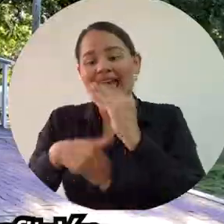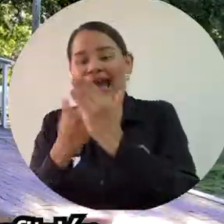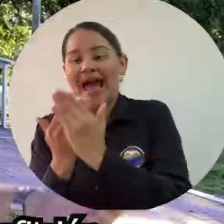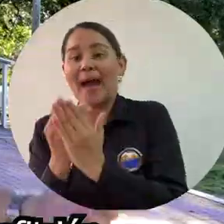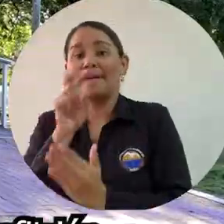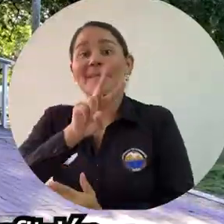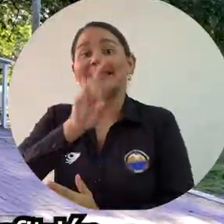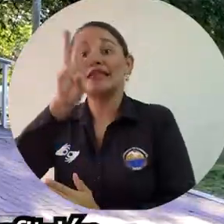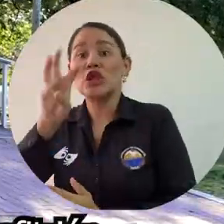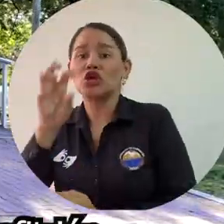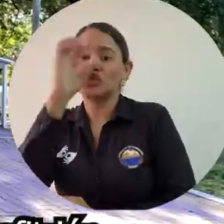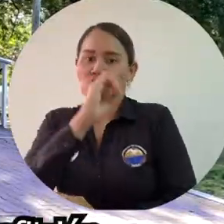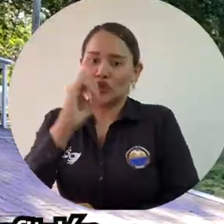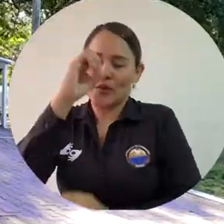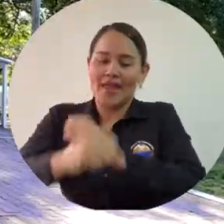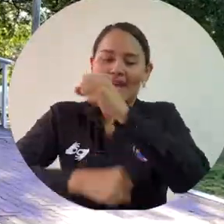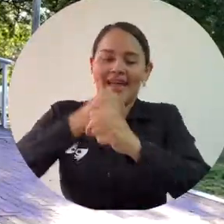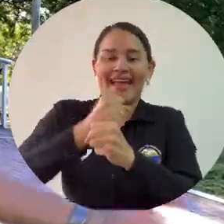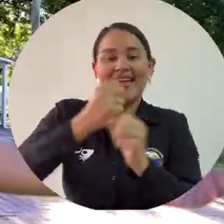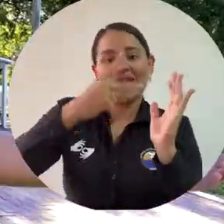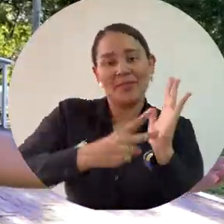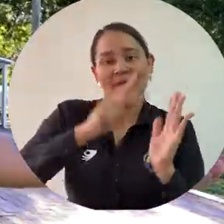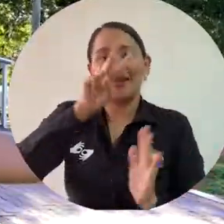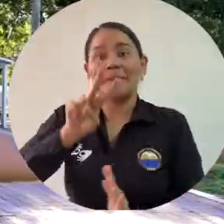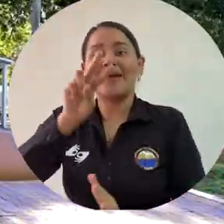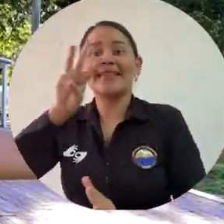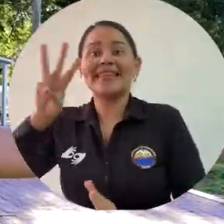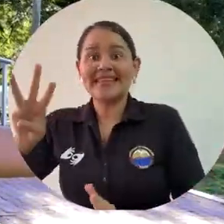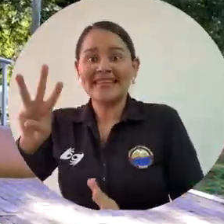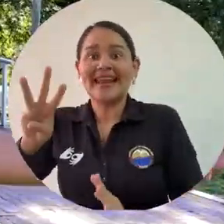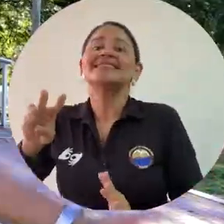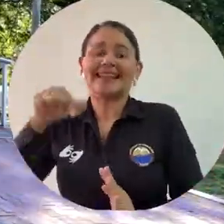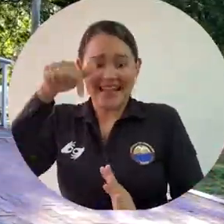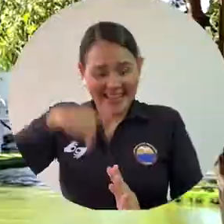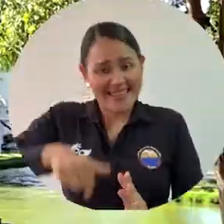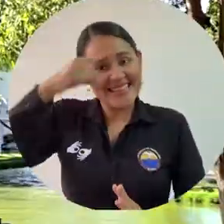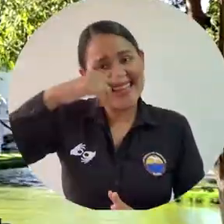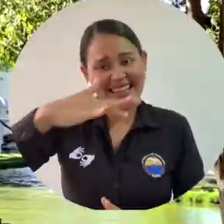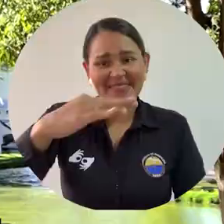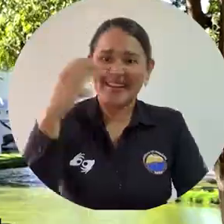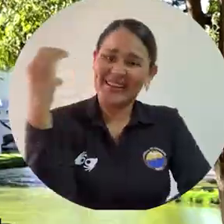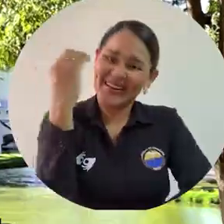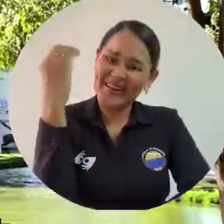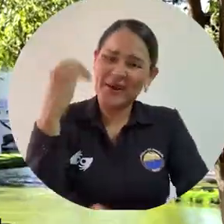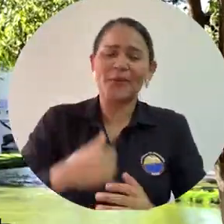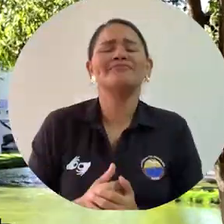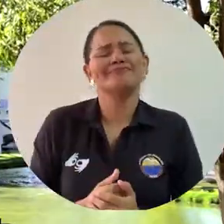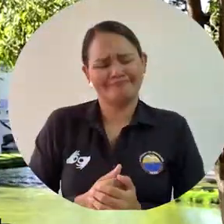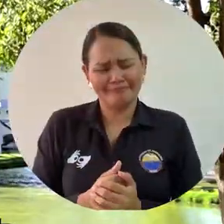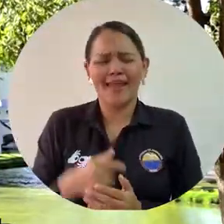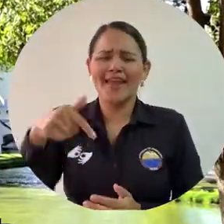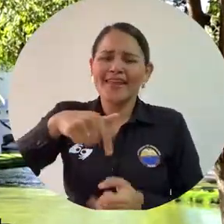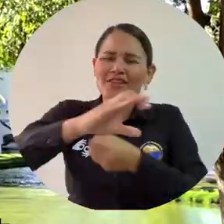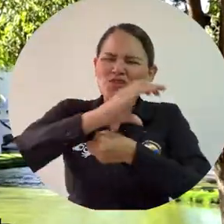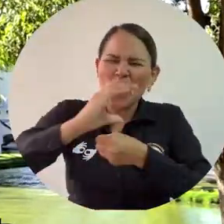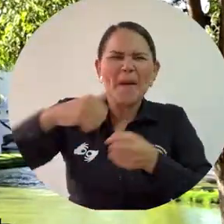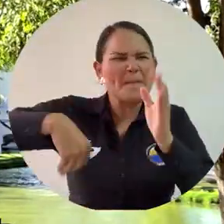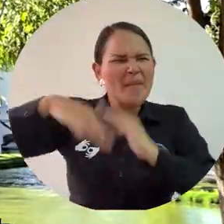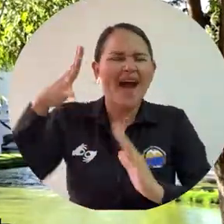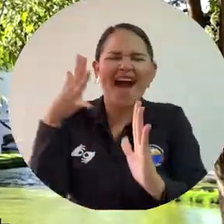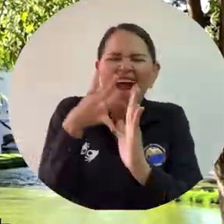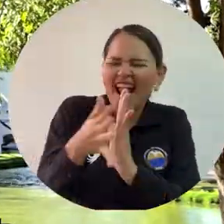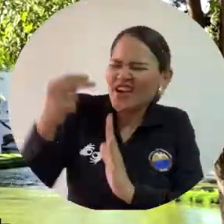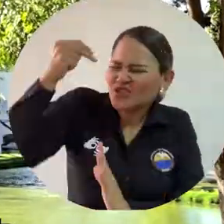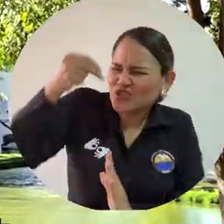28th of October 2023 in our city Santa Marta Colombia. Our city is full of history. Come to learn about our